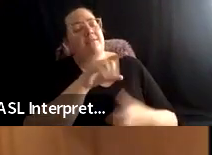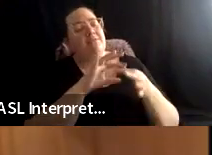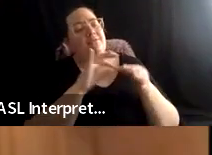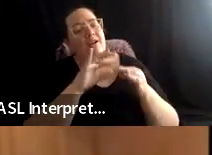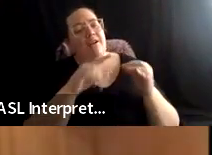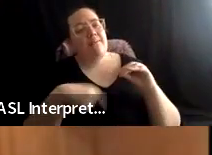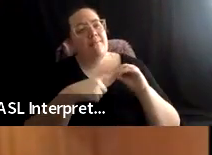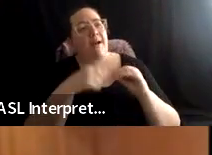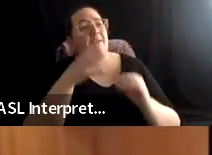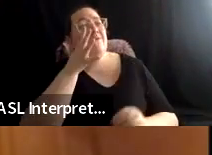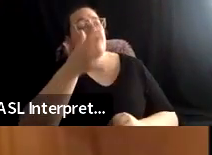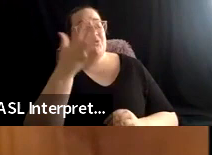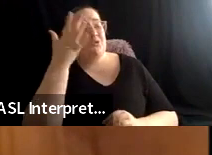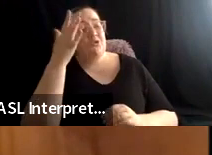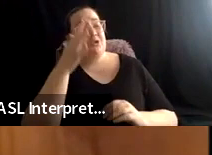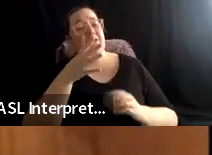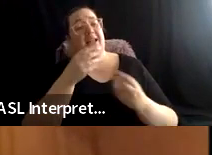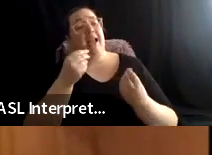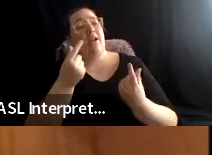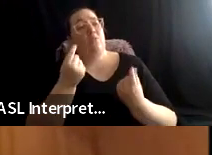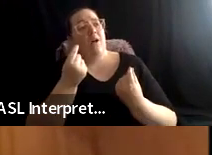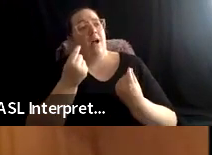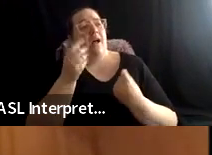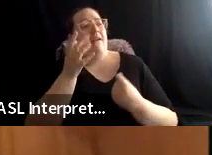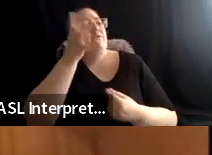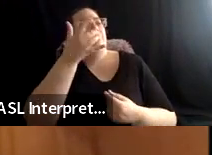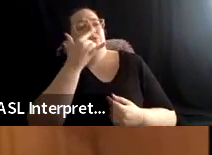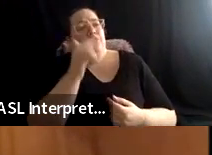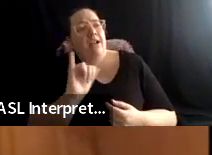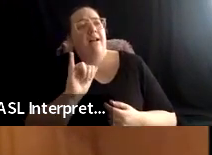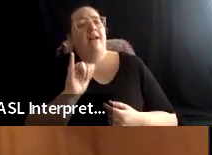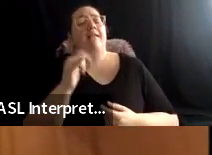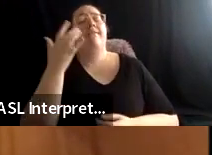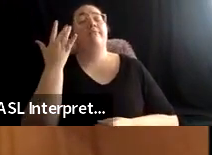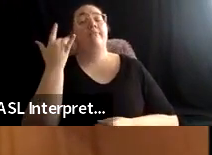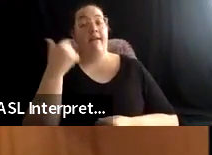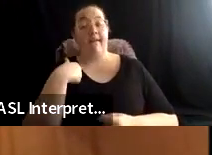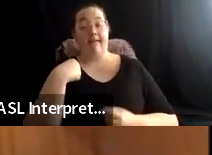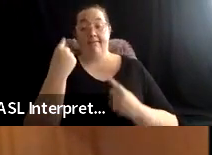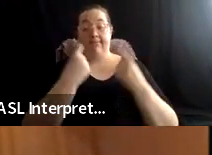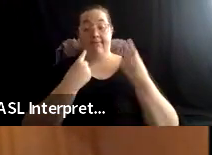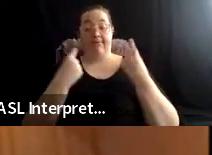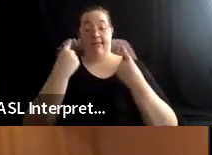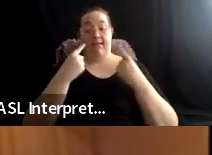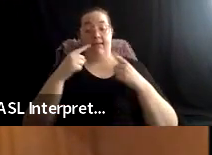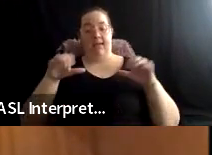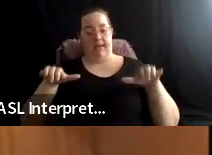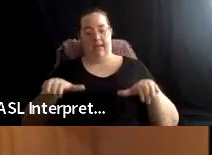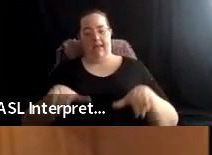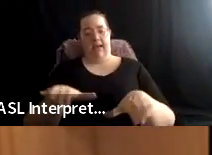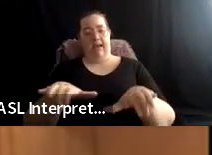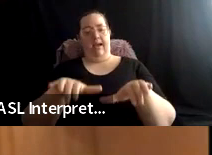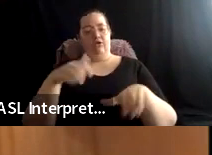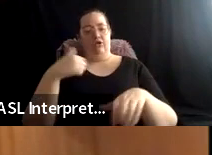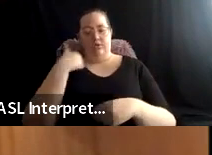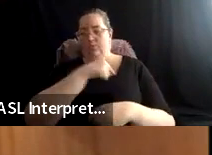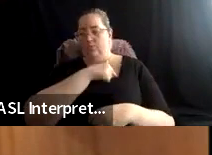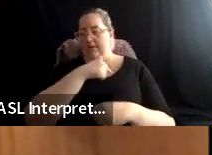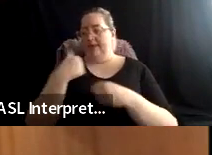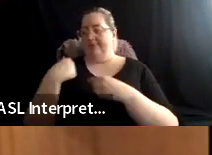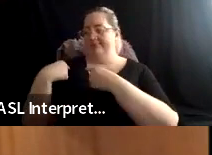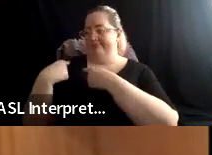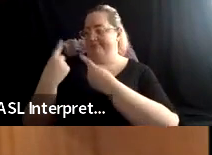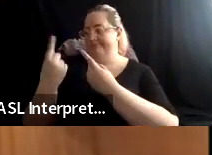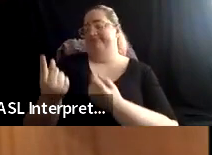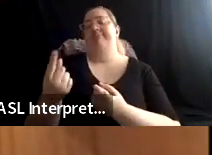because when I think about, um, action that we've taken since, um,